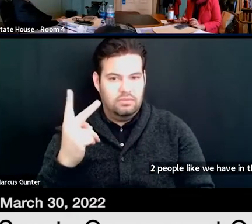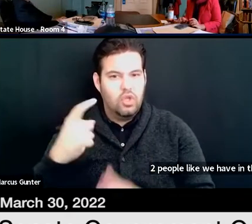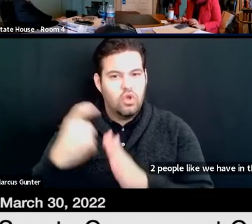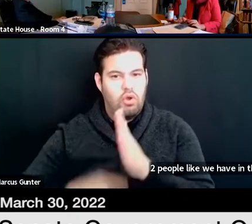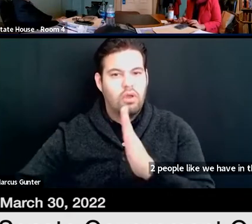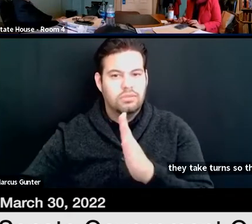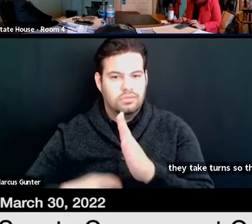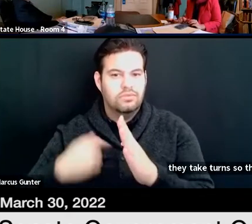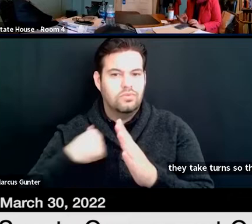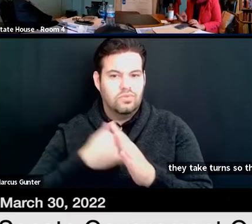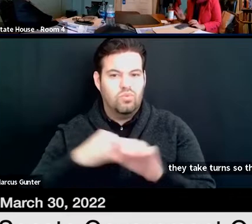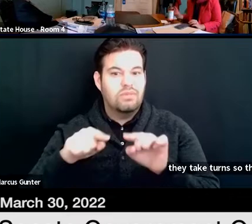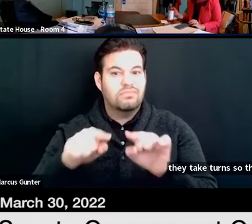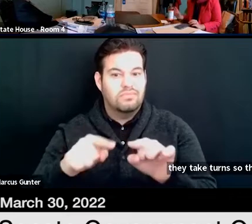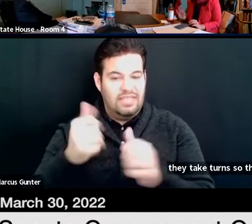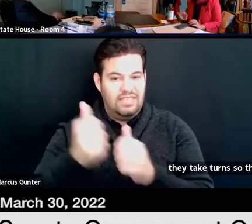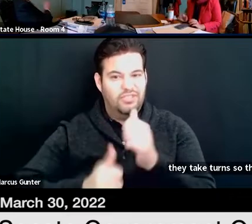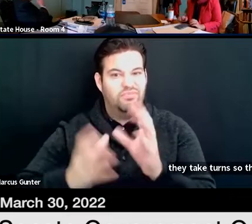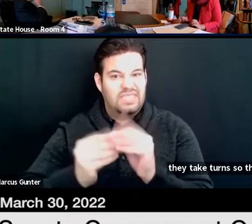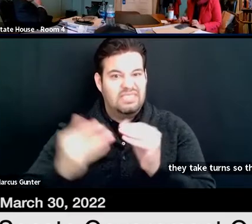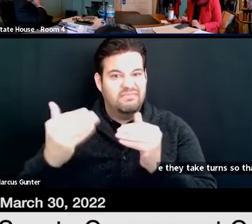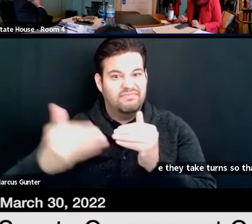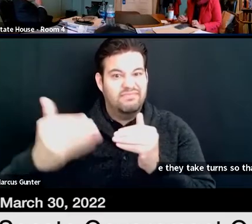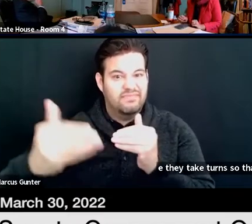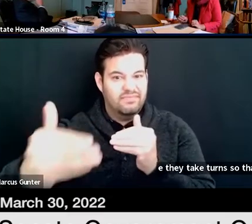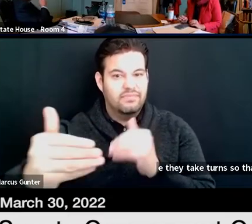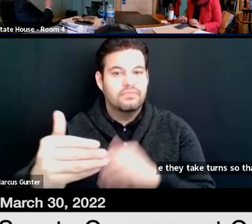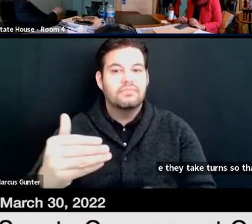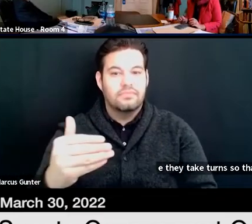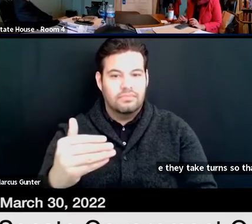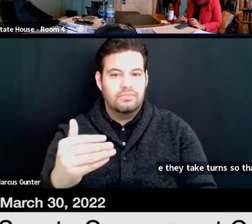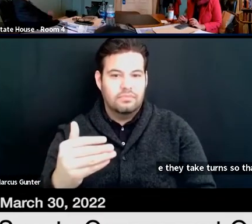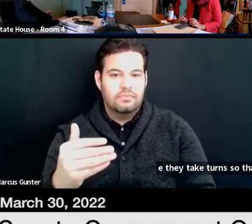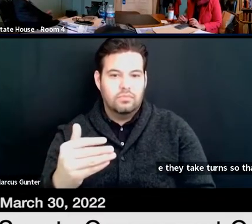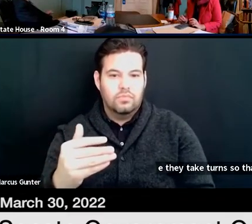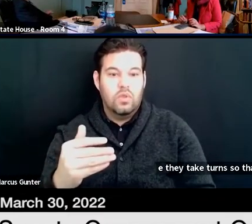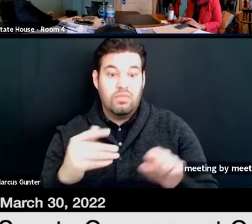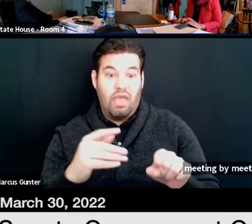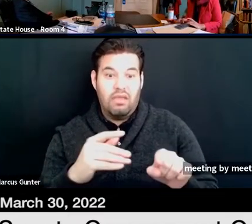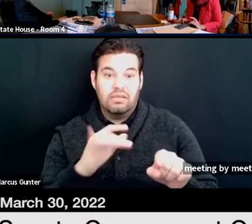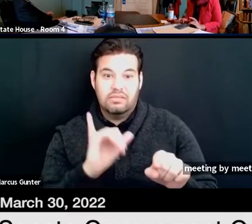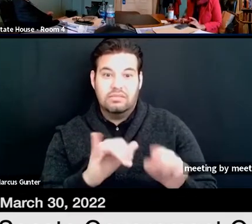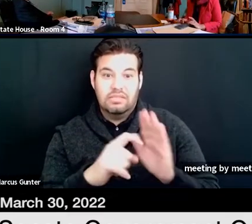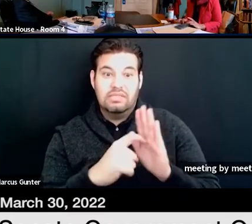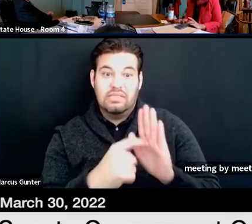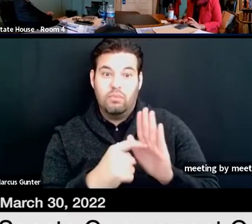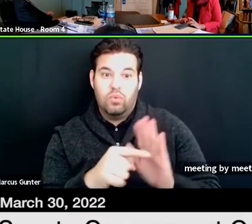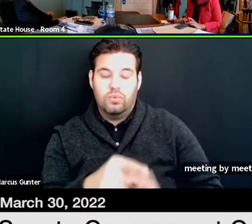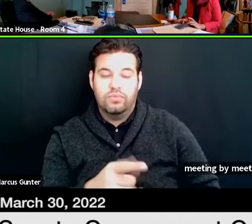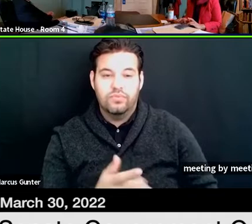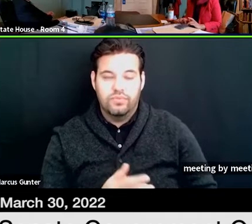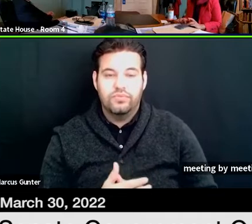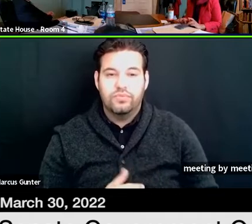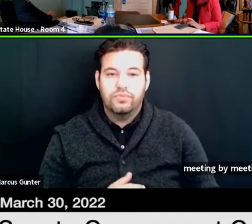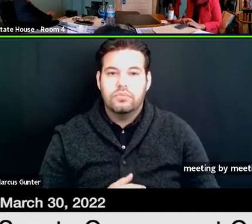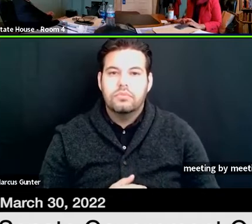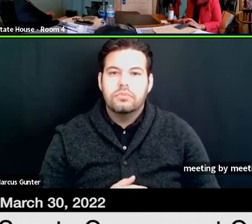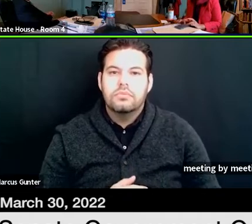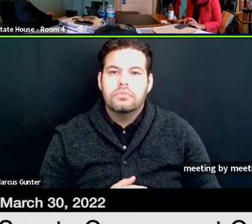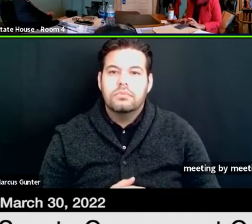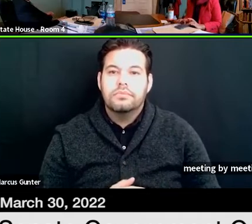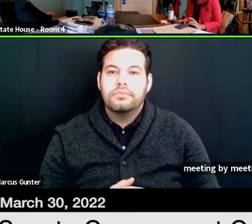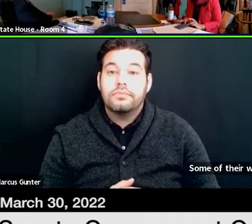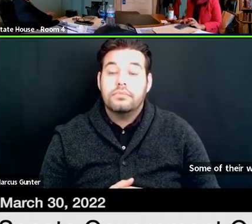as we go meeting by meeting with your example, Senator White. And for